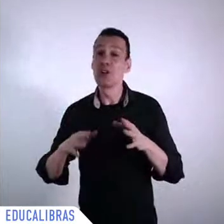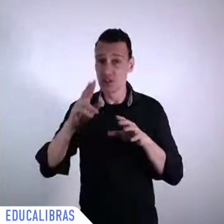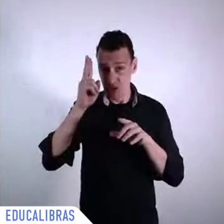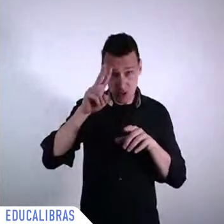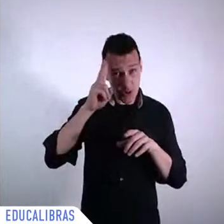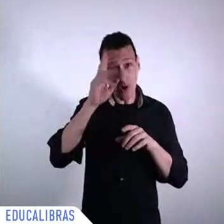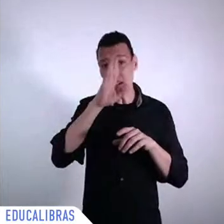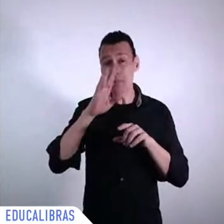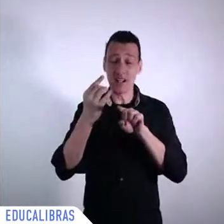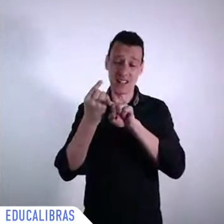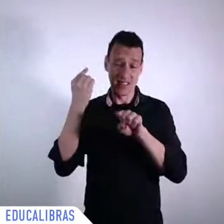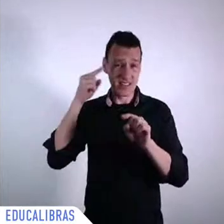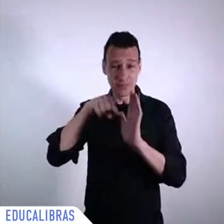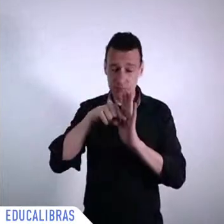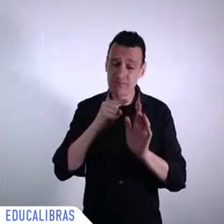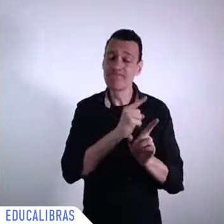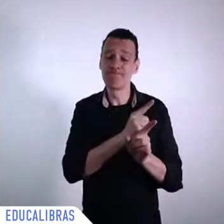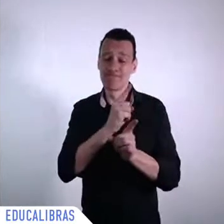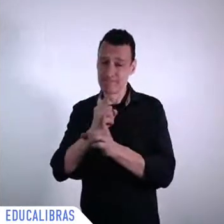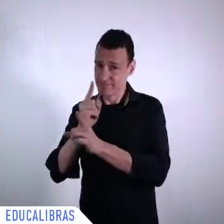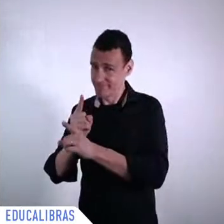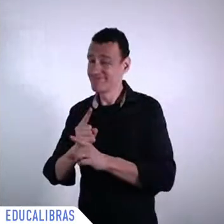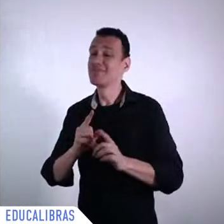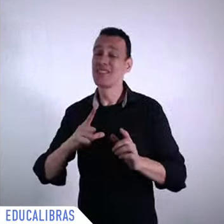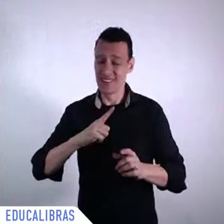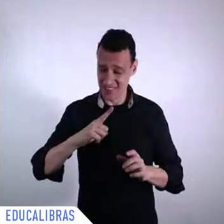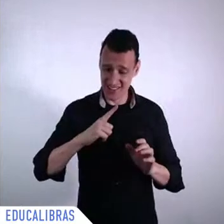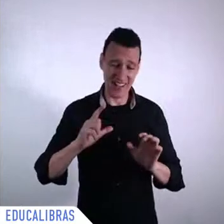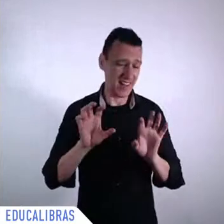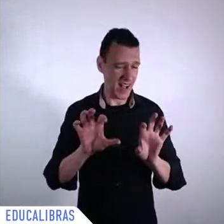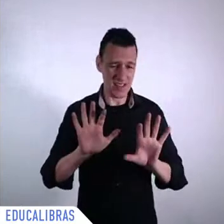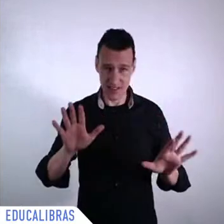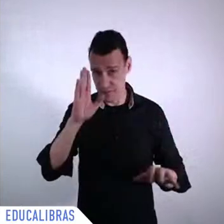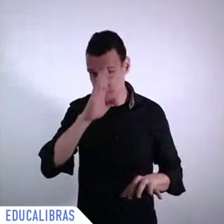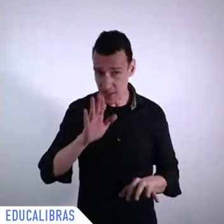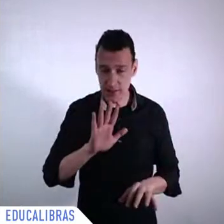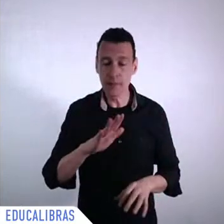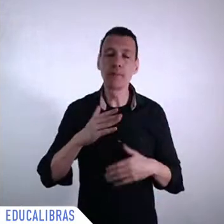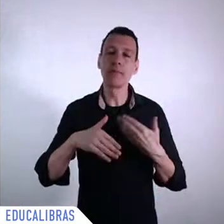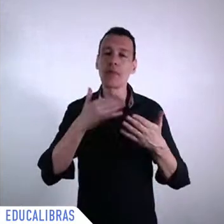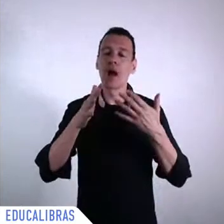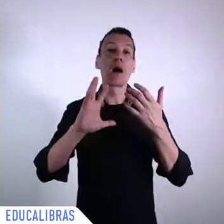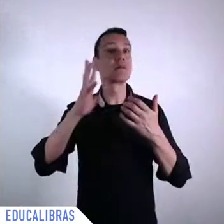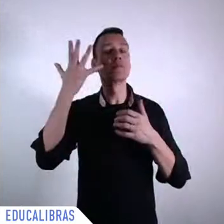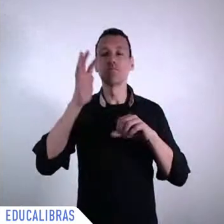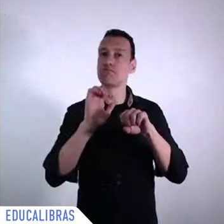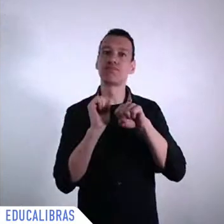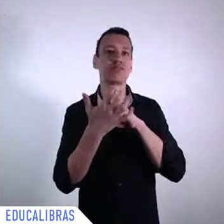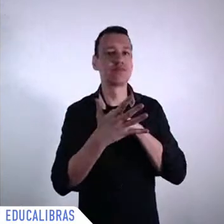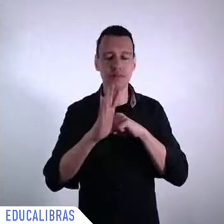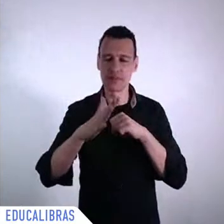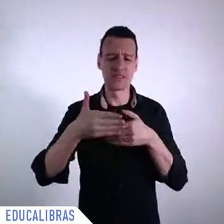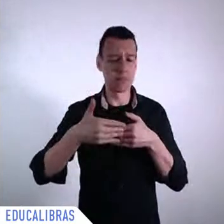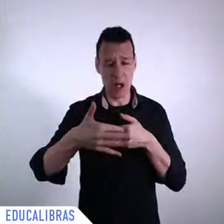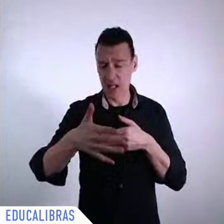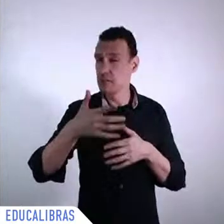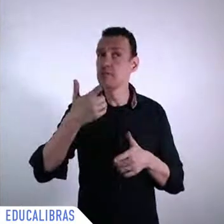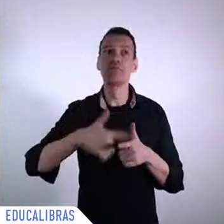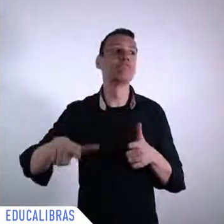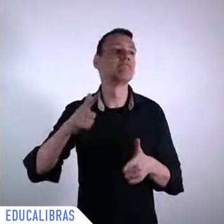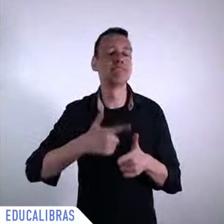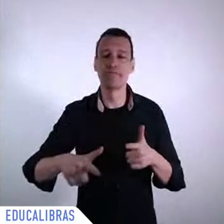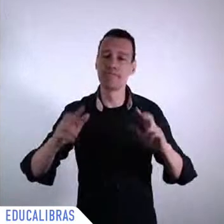and the consequences obviously are dramatic but it is also a catalyst a possible catalyst